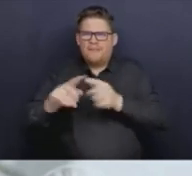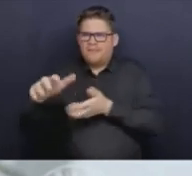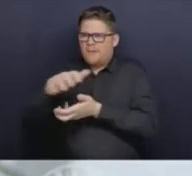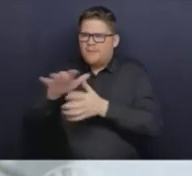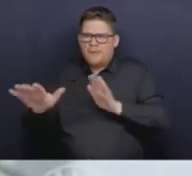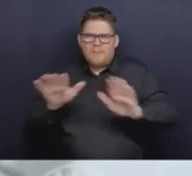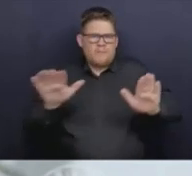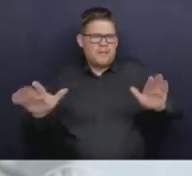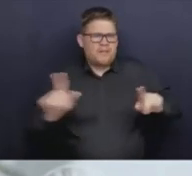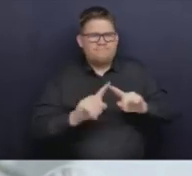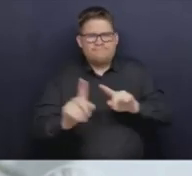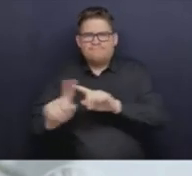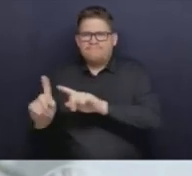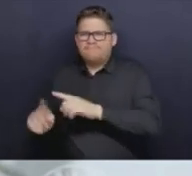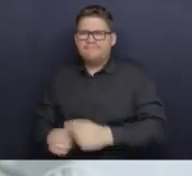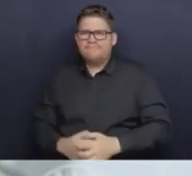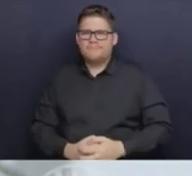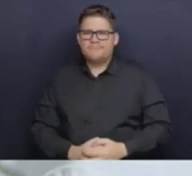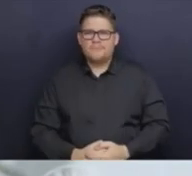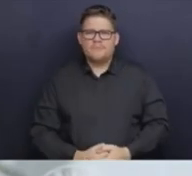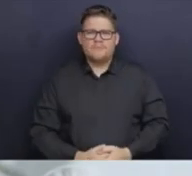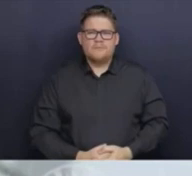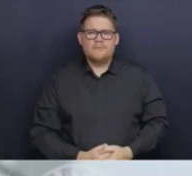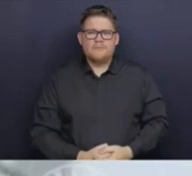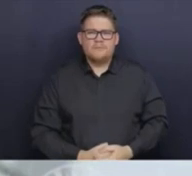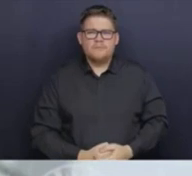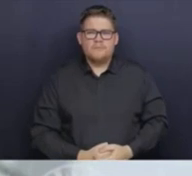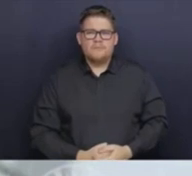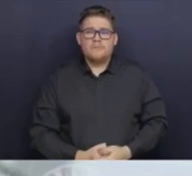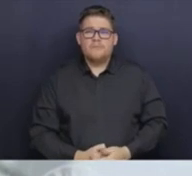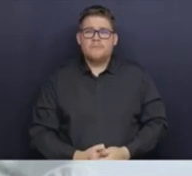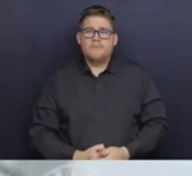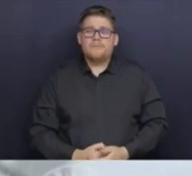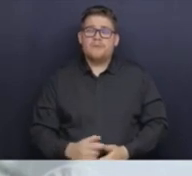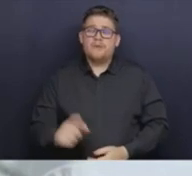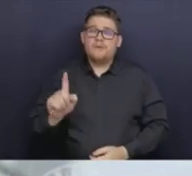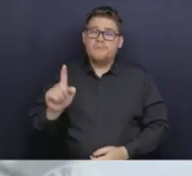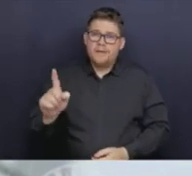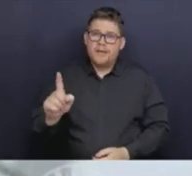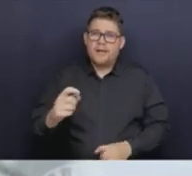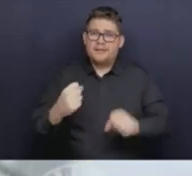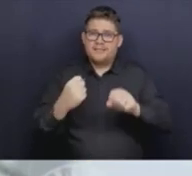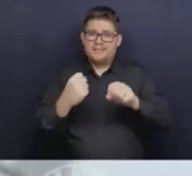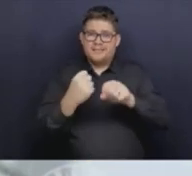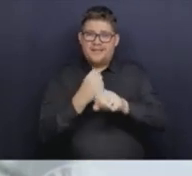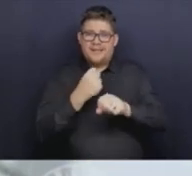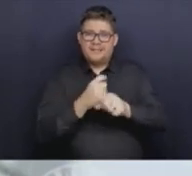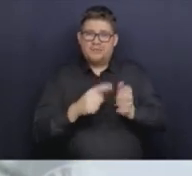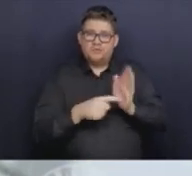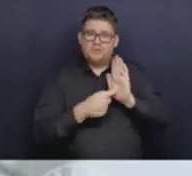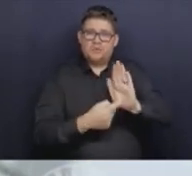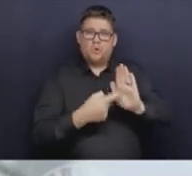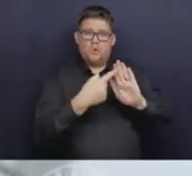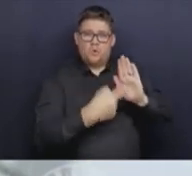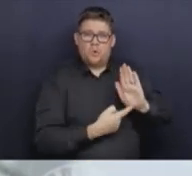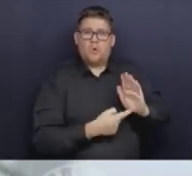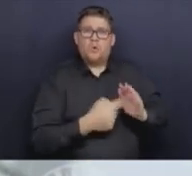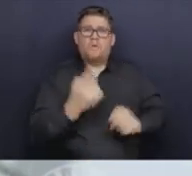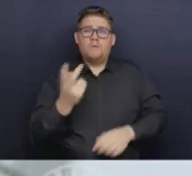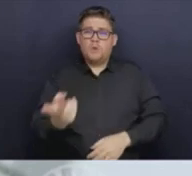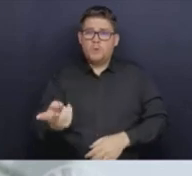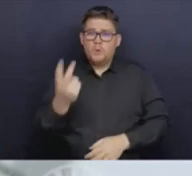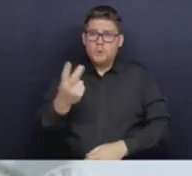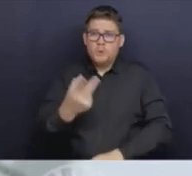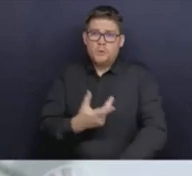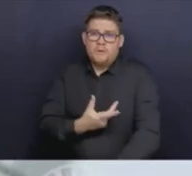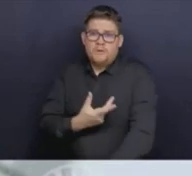have shows that if you have at least that primary series, in the context that we're in right now, your risk of having severe illness, your risk